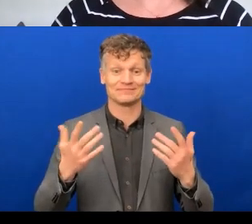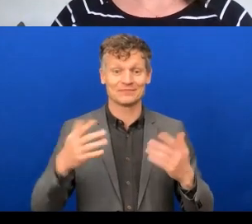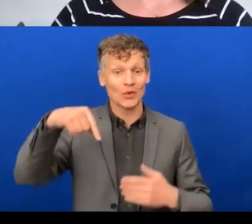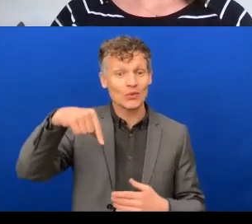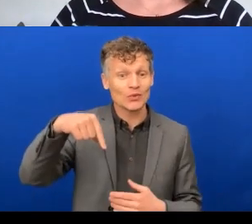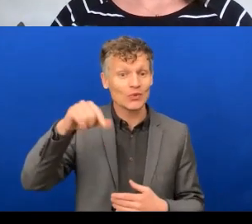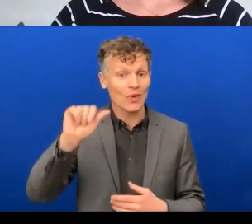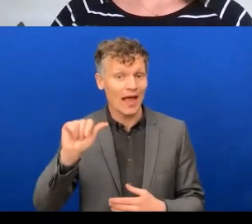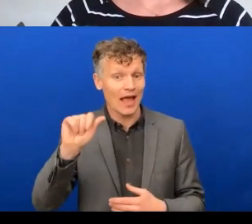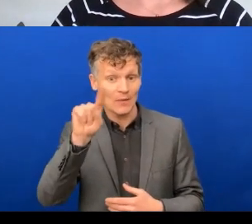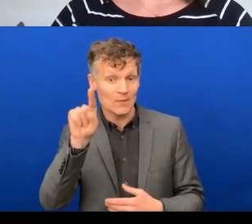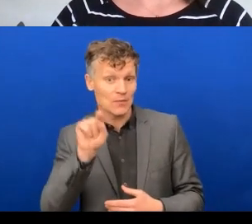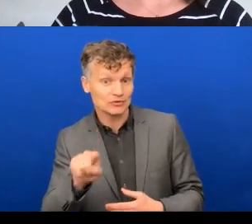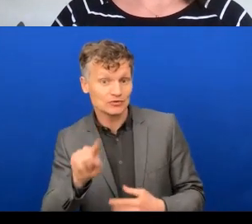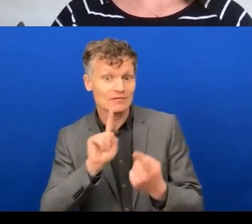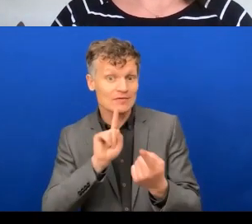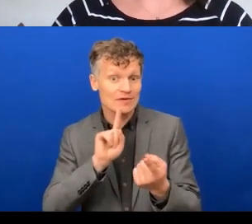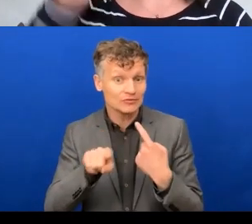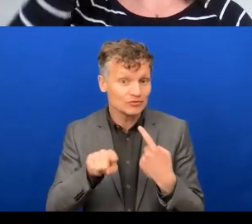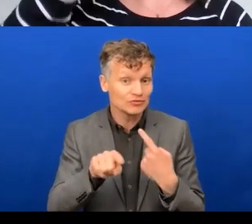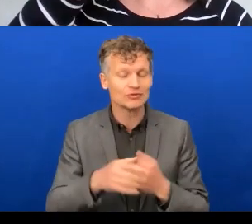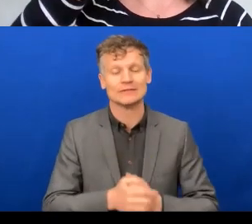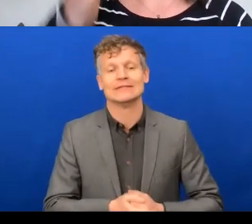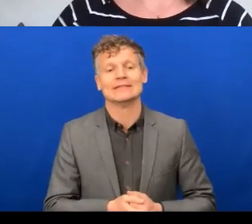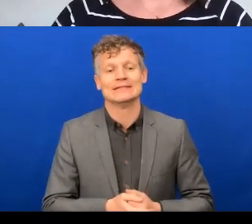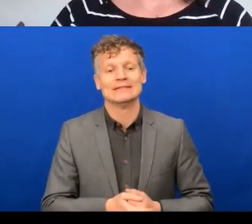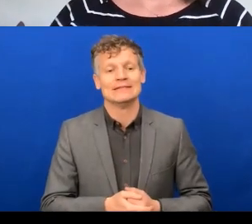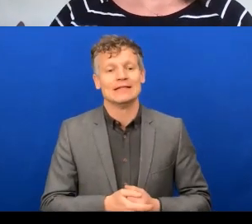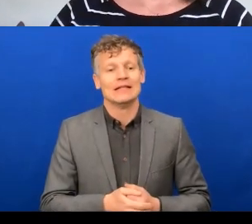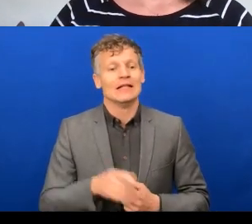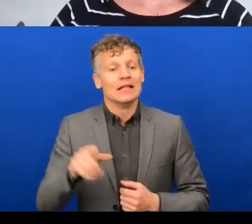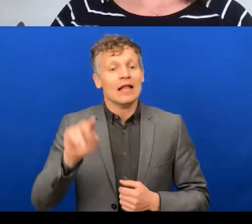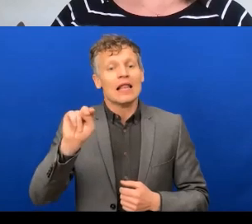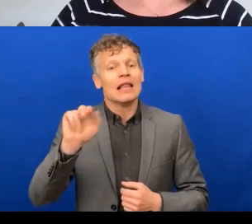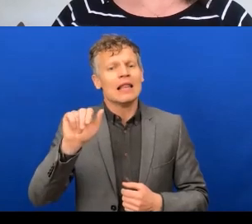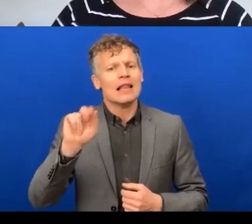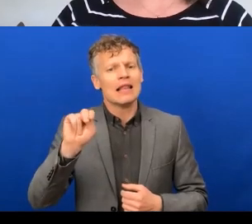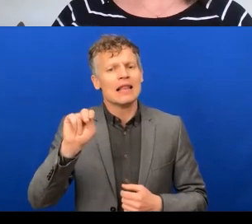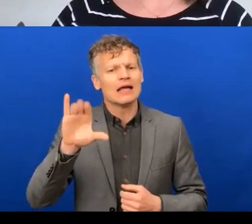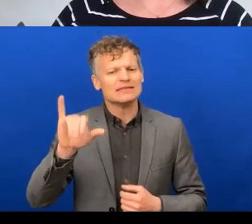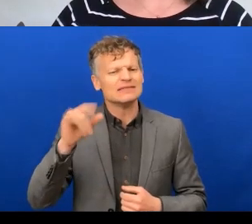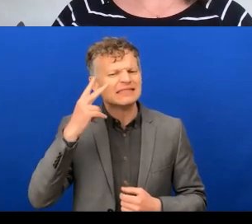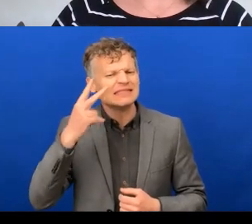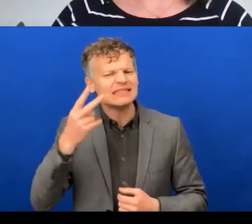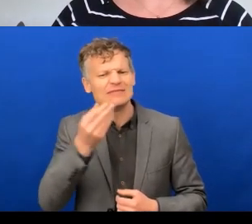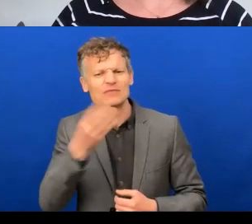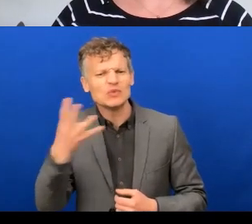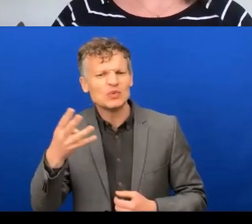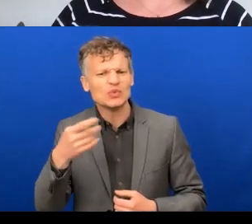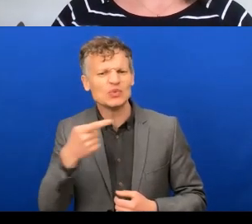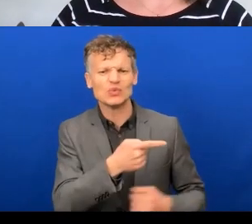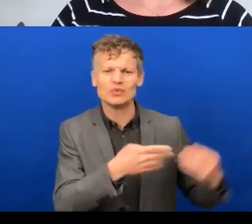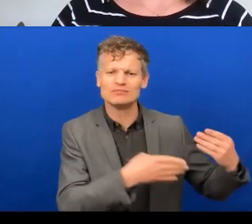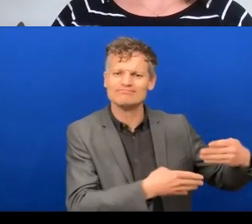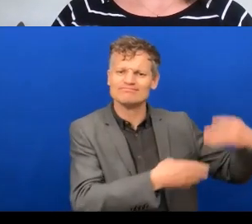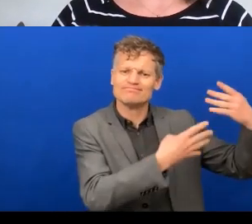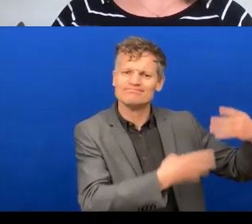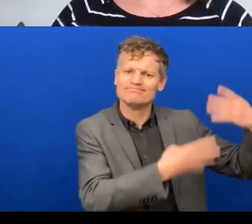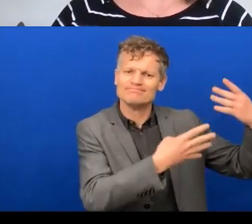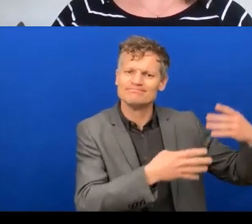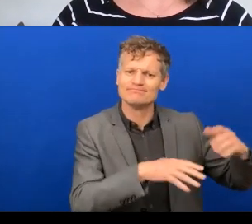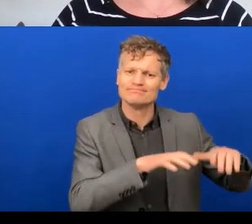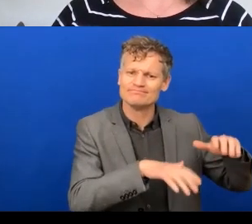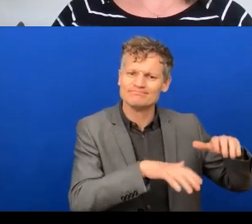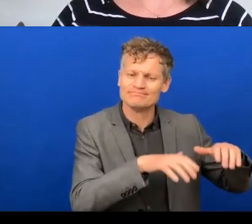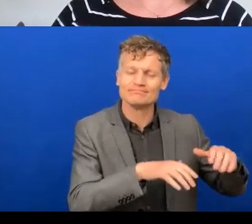You've already picked up on a few of them, Nancy, I know you said you scrolled through. Here's one that from